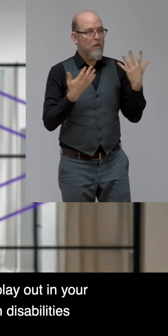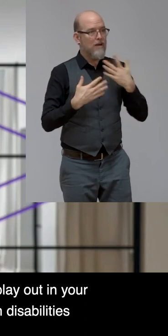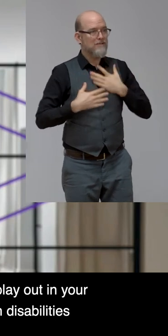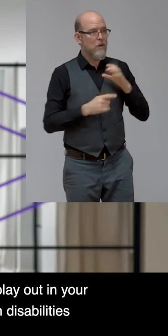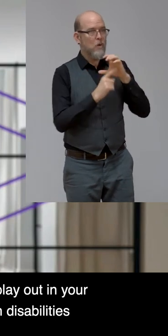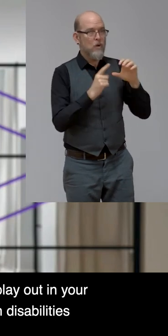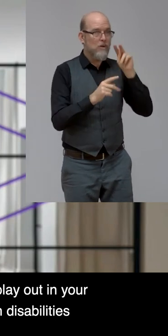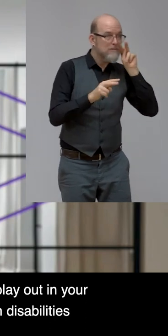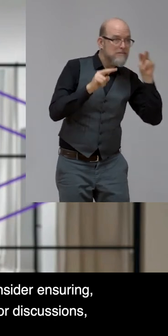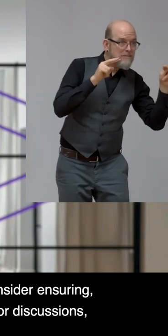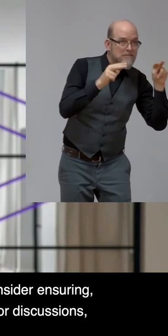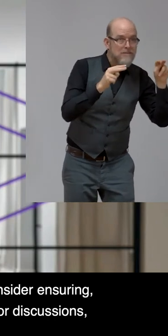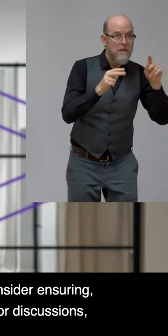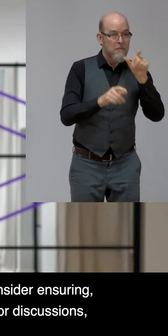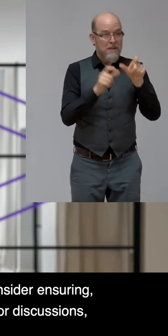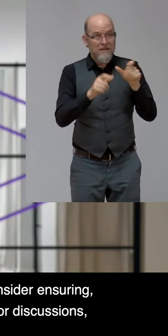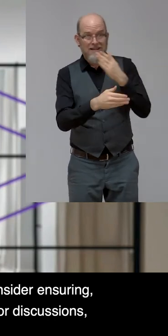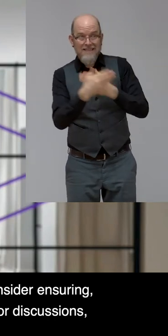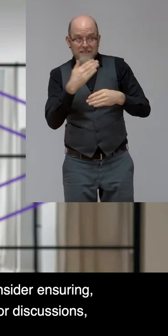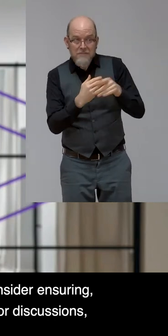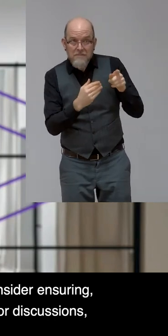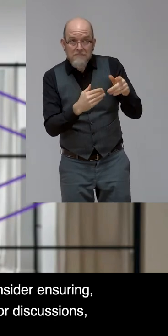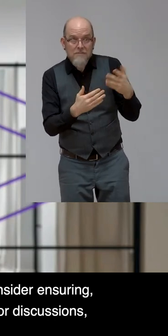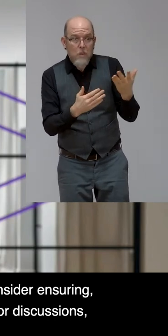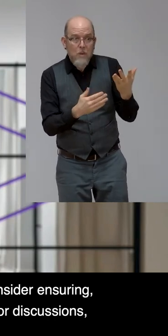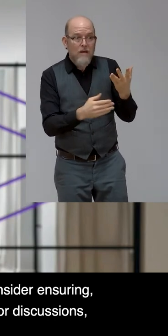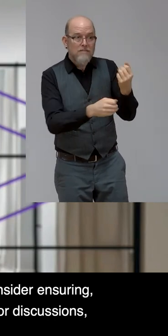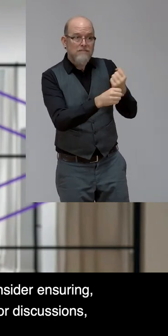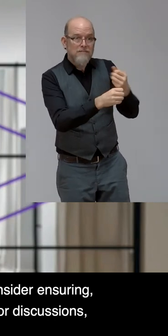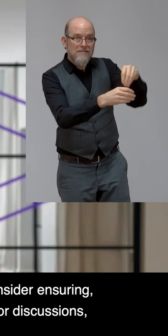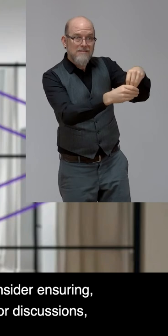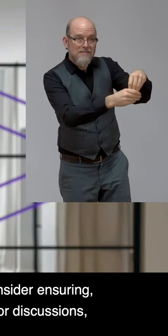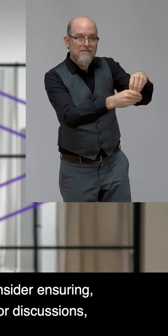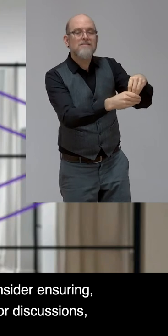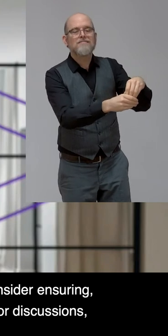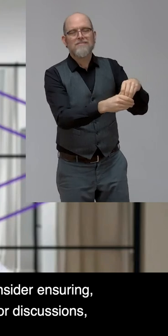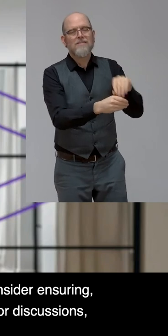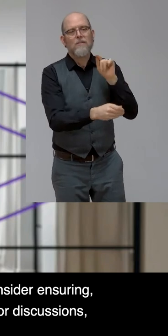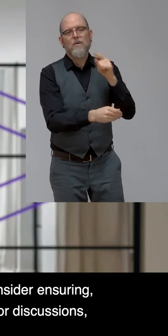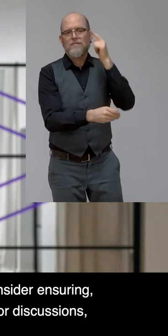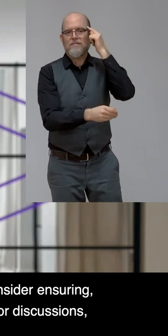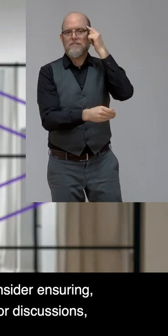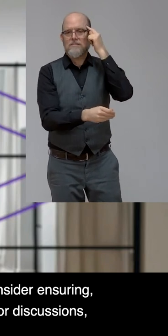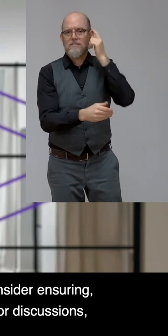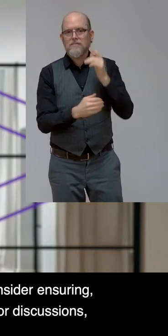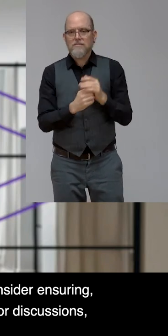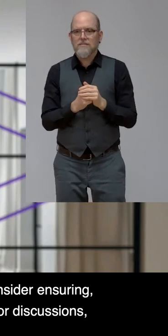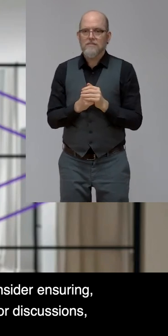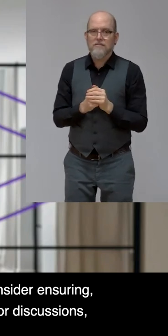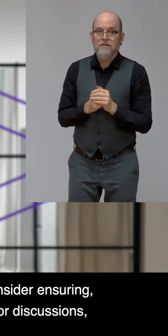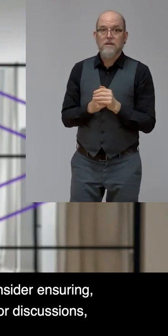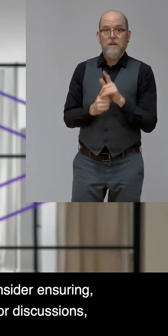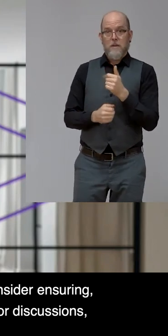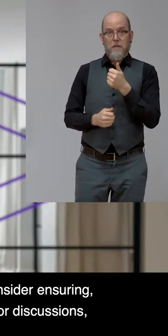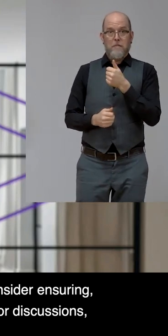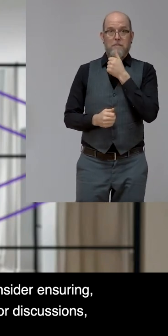disabilities. Of course, depending on local laws, privacy, et cetera, know, you know, certainly consider ensuring